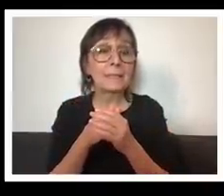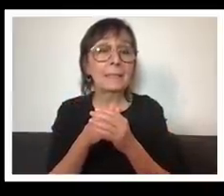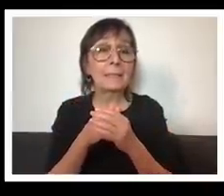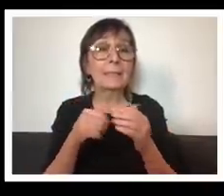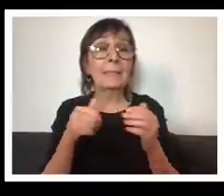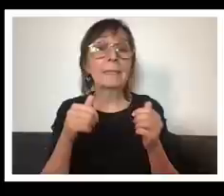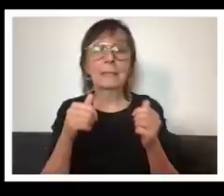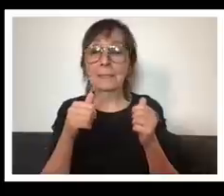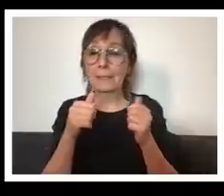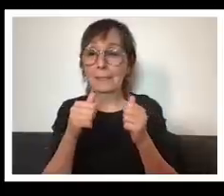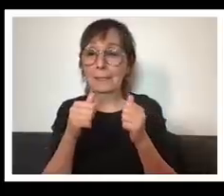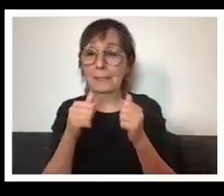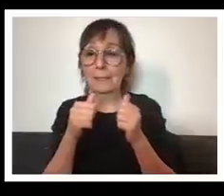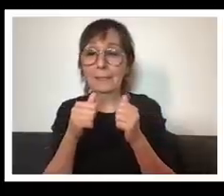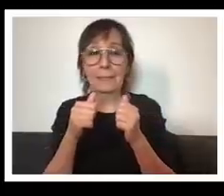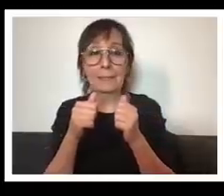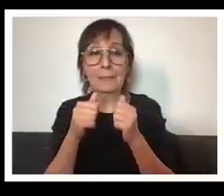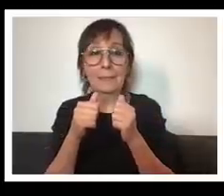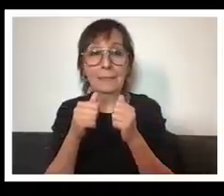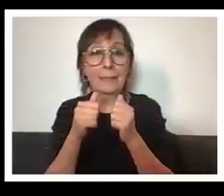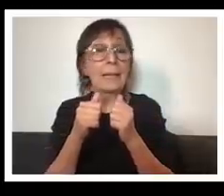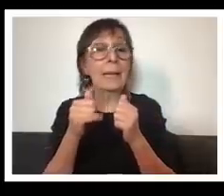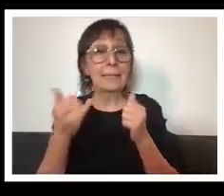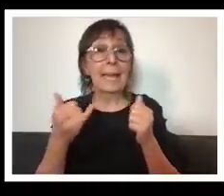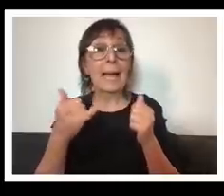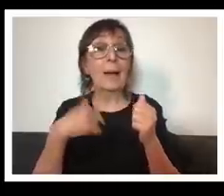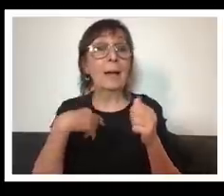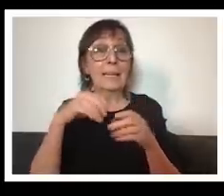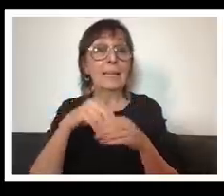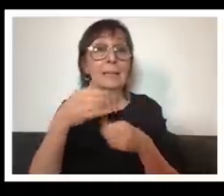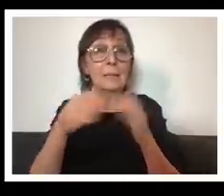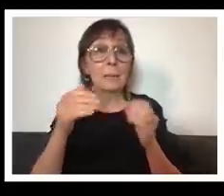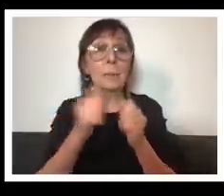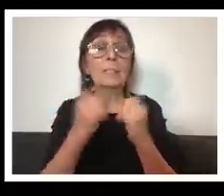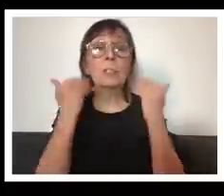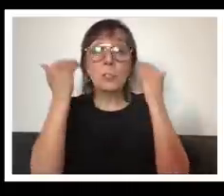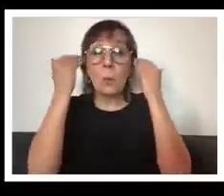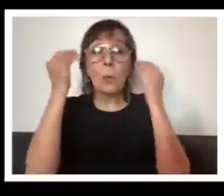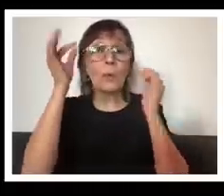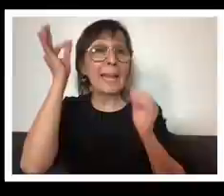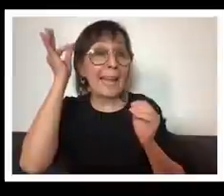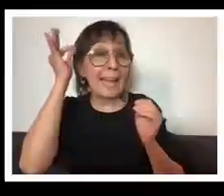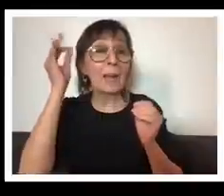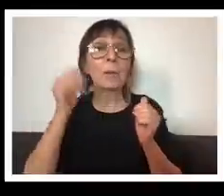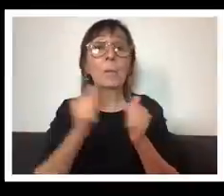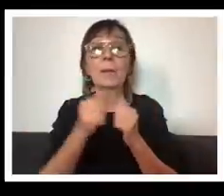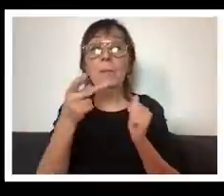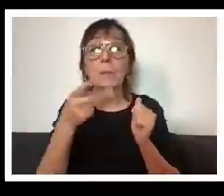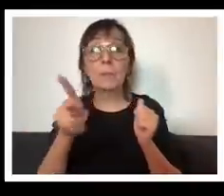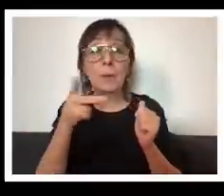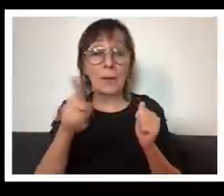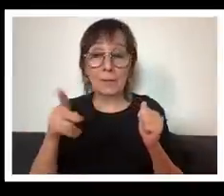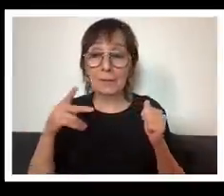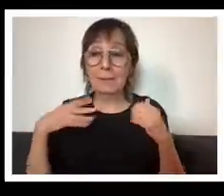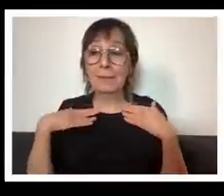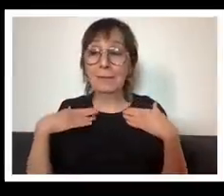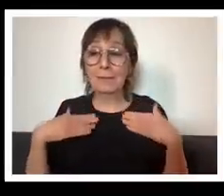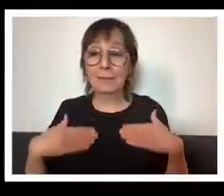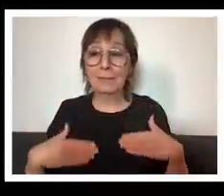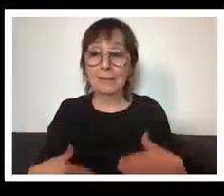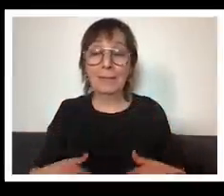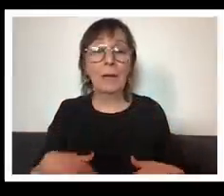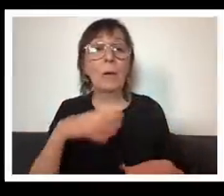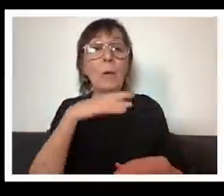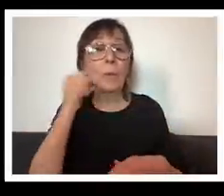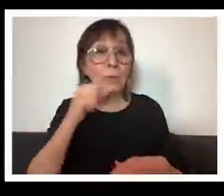um wearing purple a purple dress